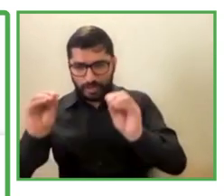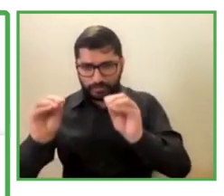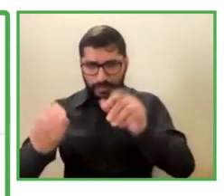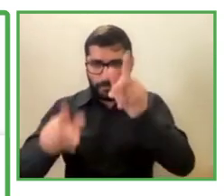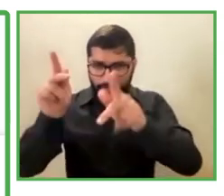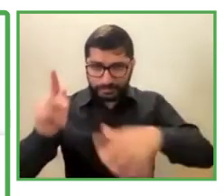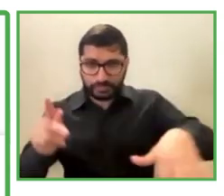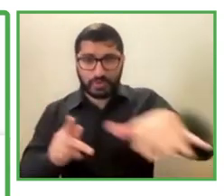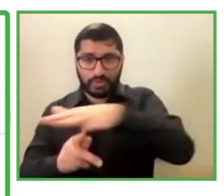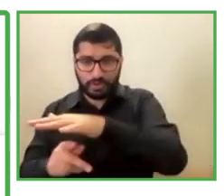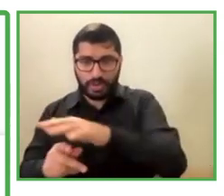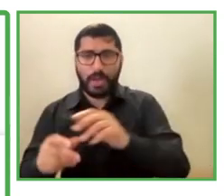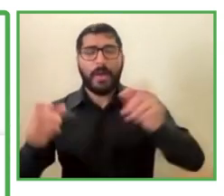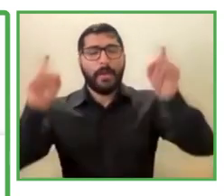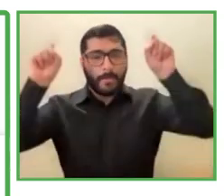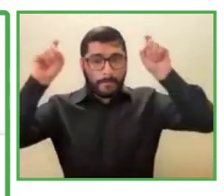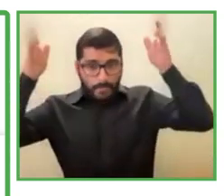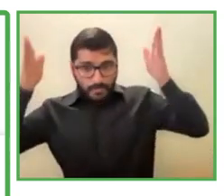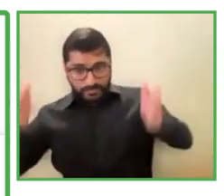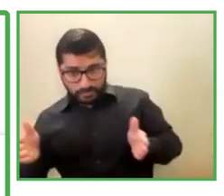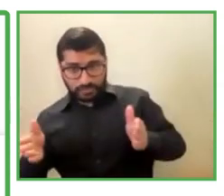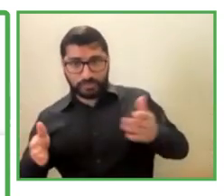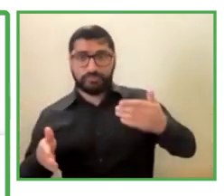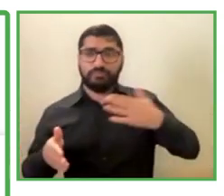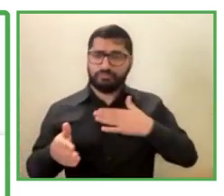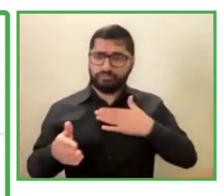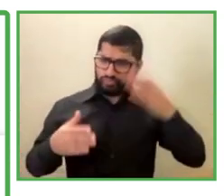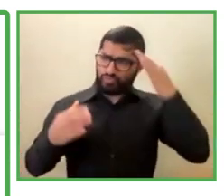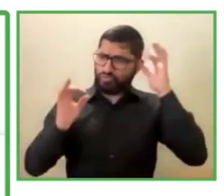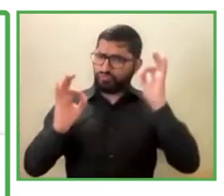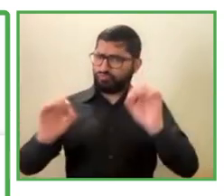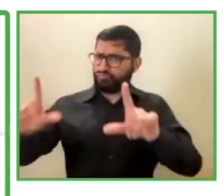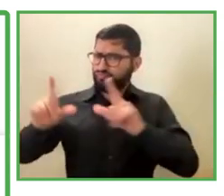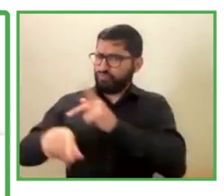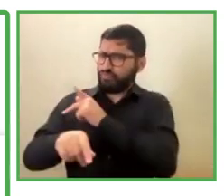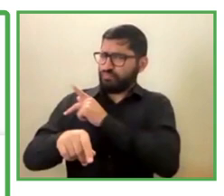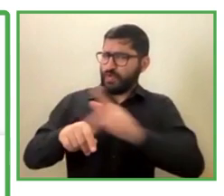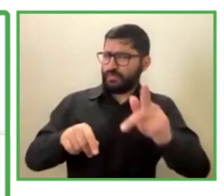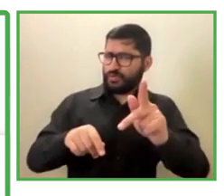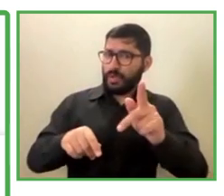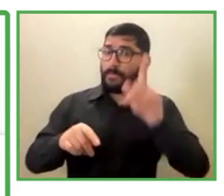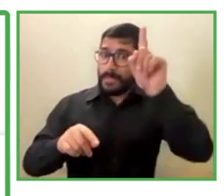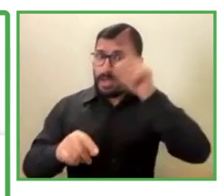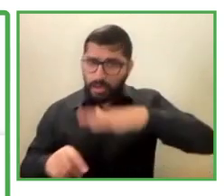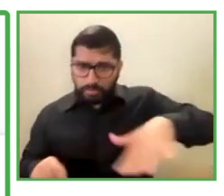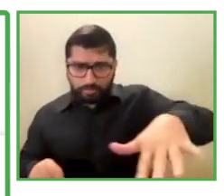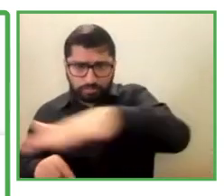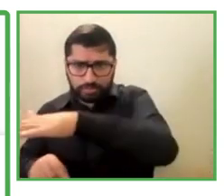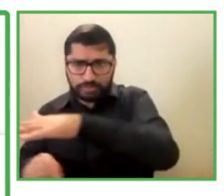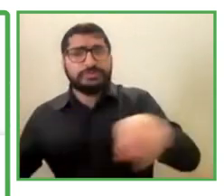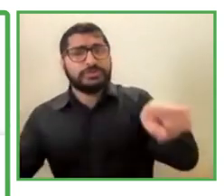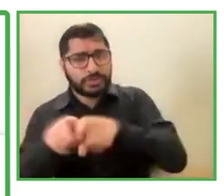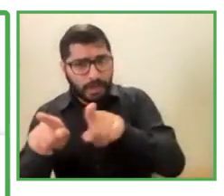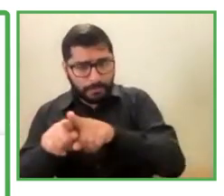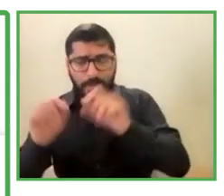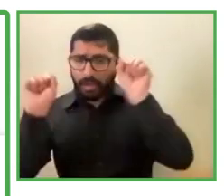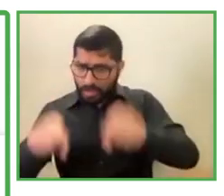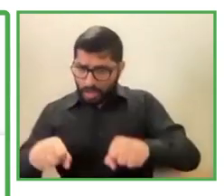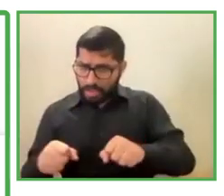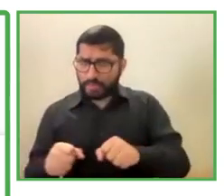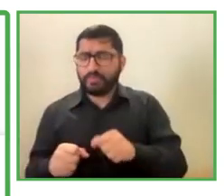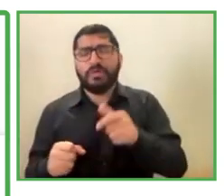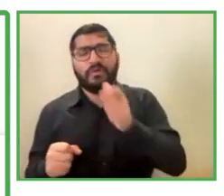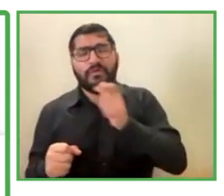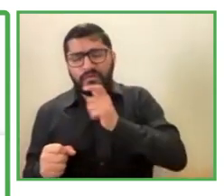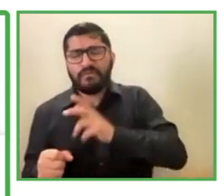Even if they are teachers by profession, they had to develop skills also. For